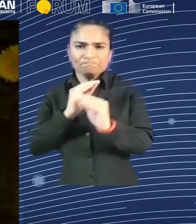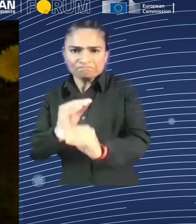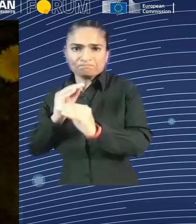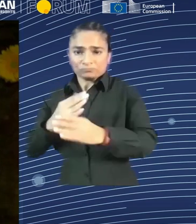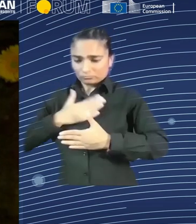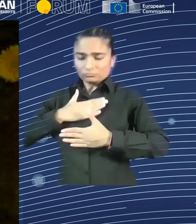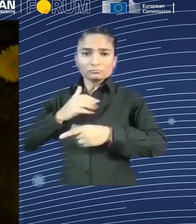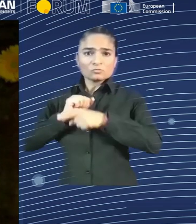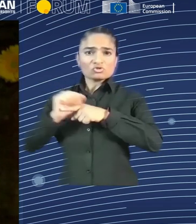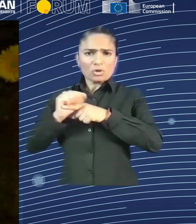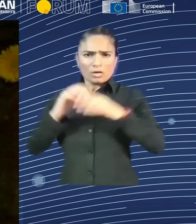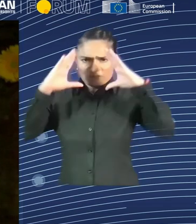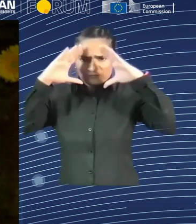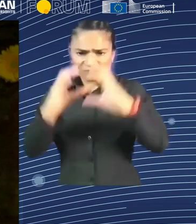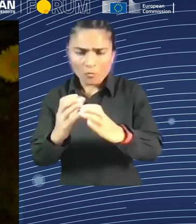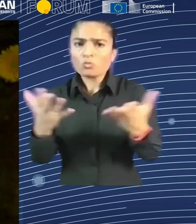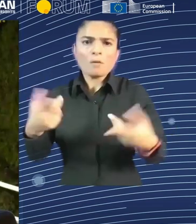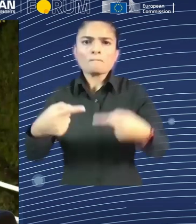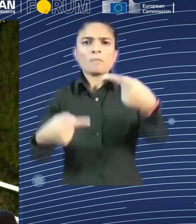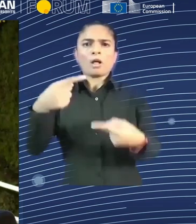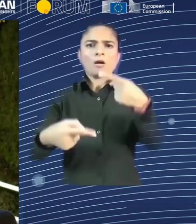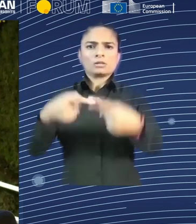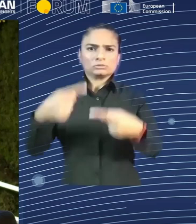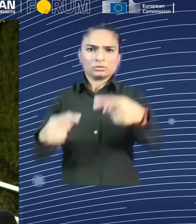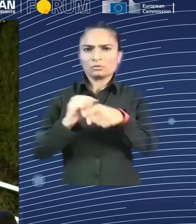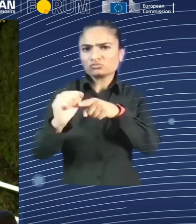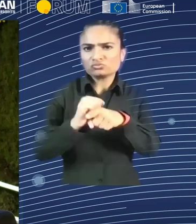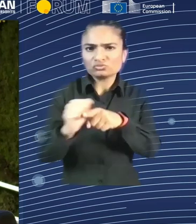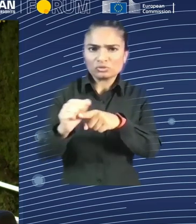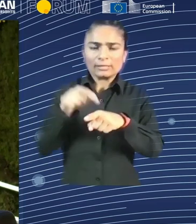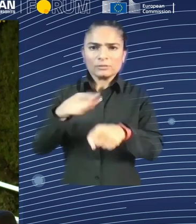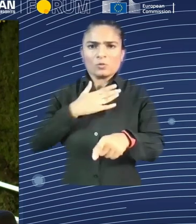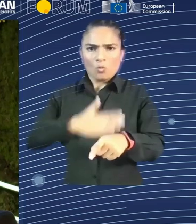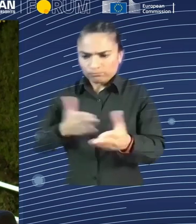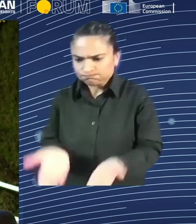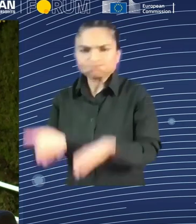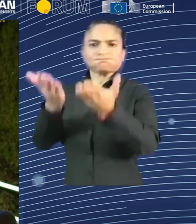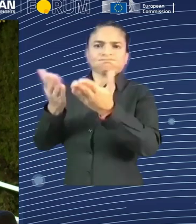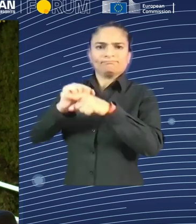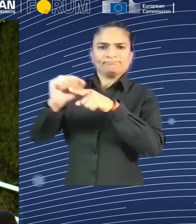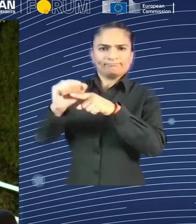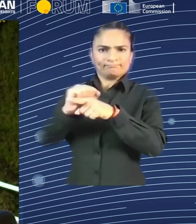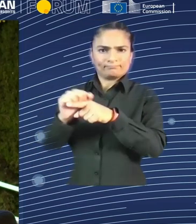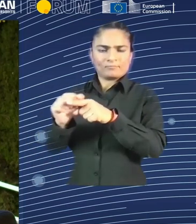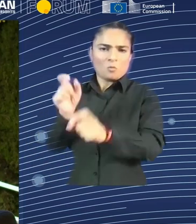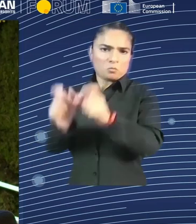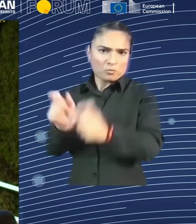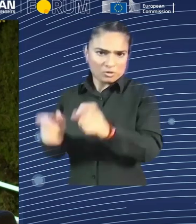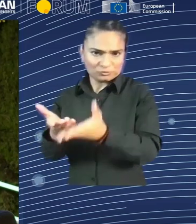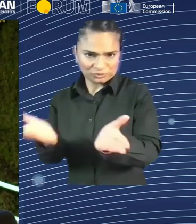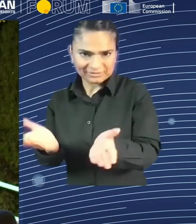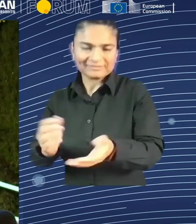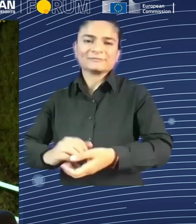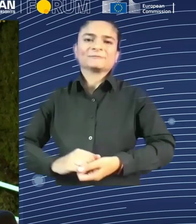our population. We're to, let's take a few questions. Thank you so much. And we do have more